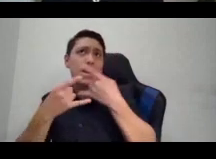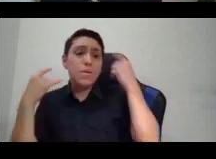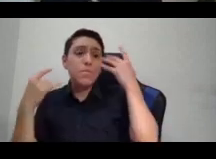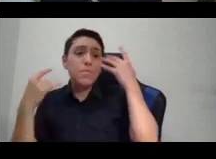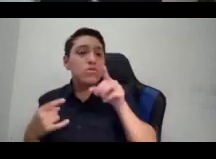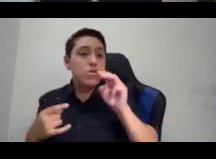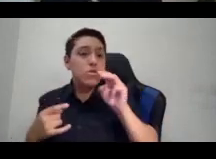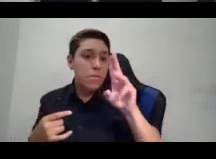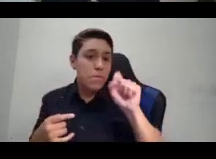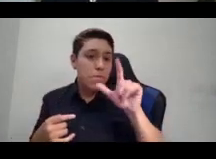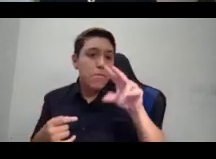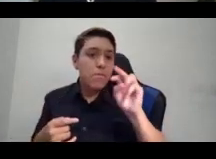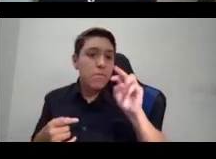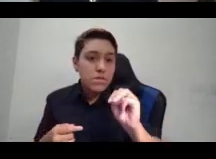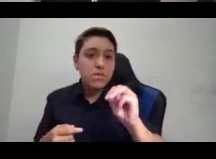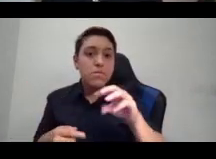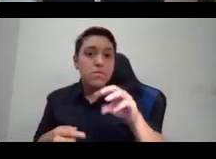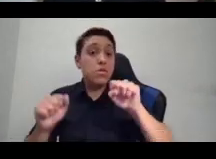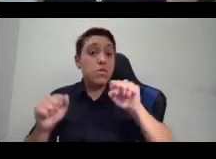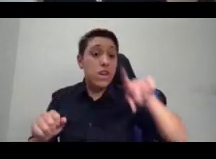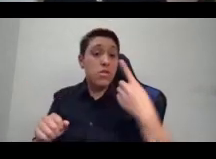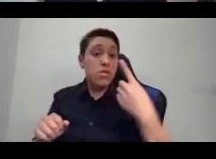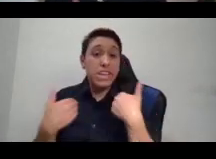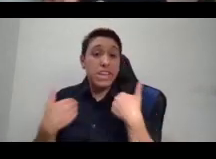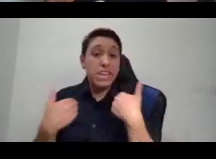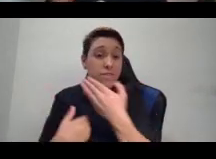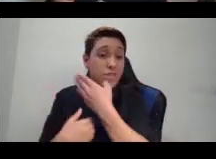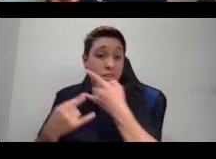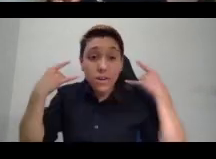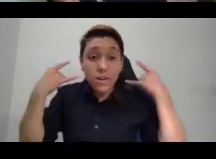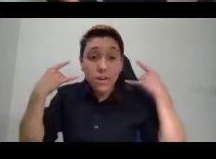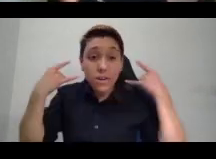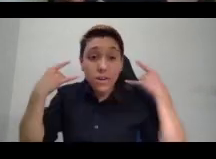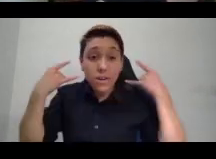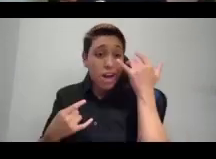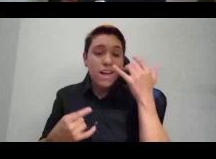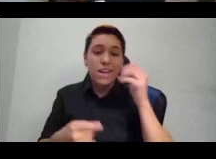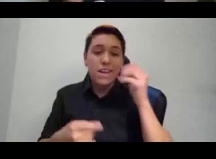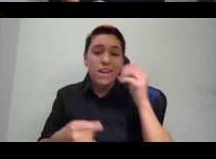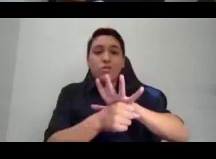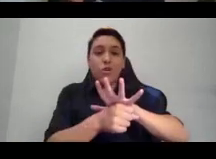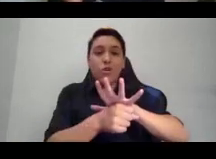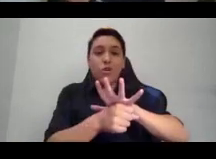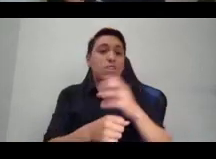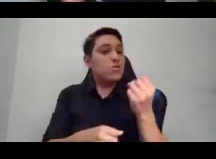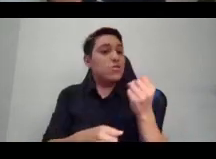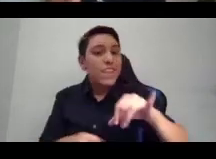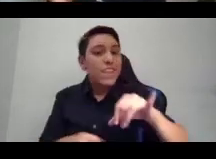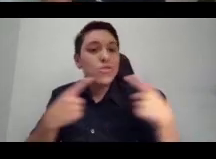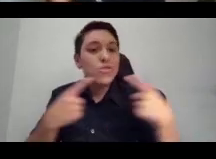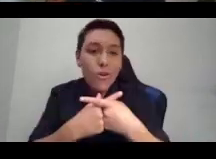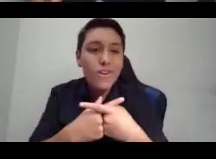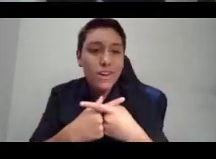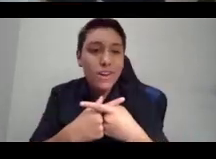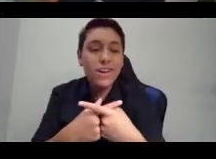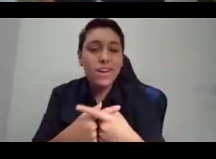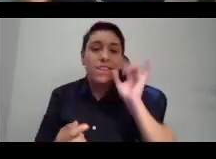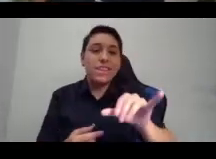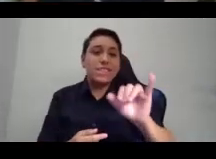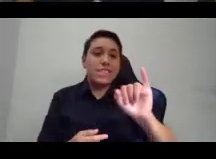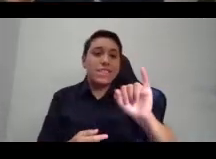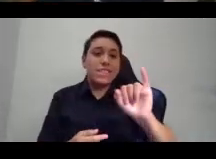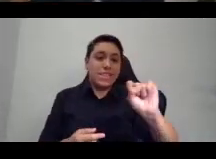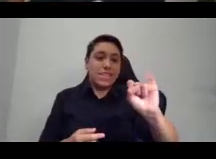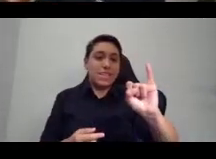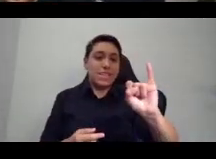have it covered because COVID. That is, just reveals the contradictions and hypocrisies of Islamophobia in France